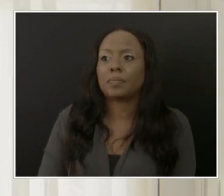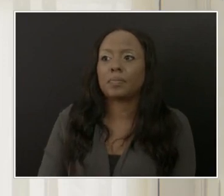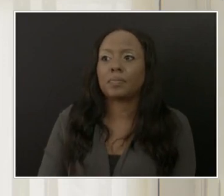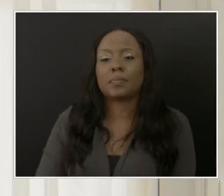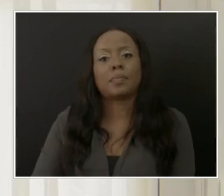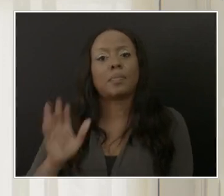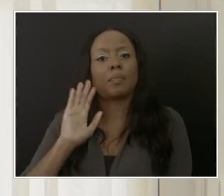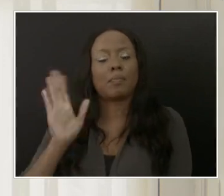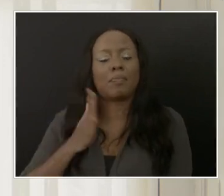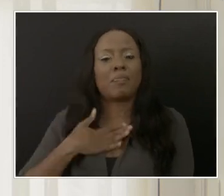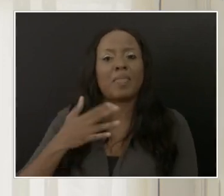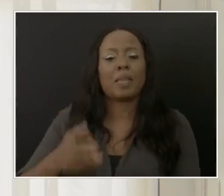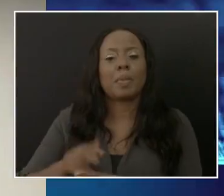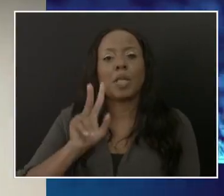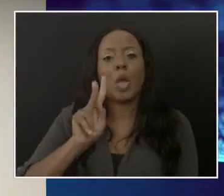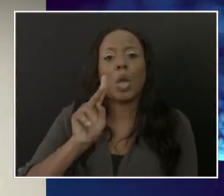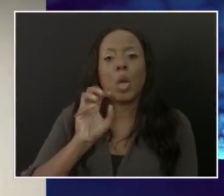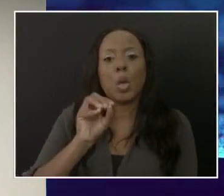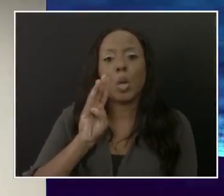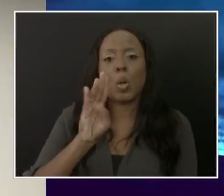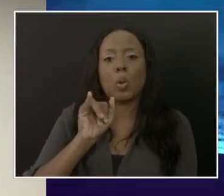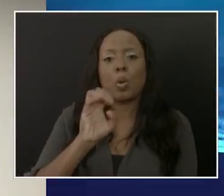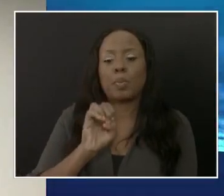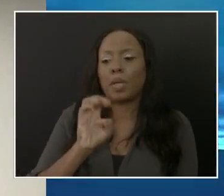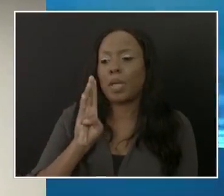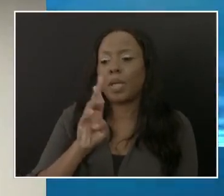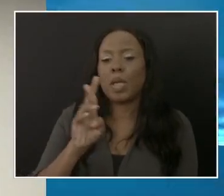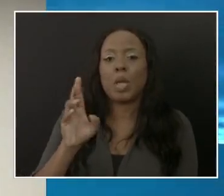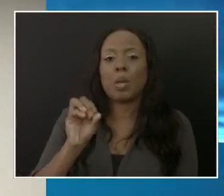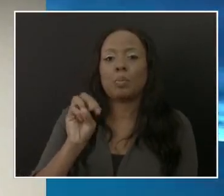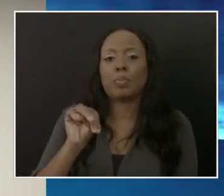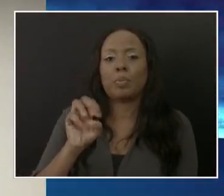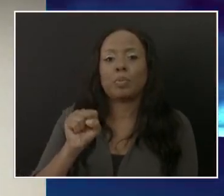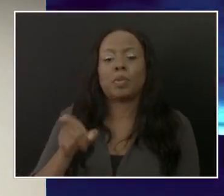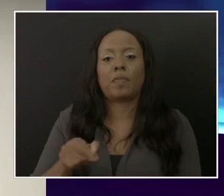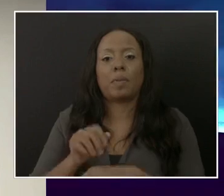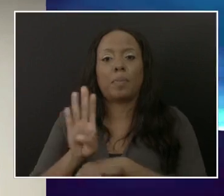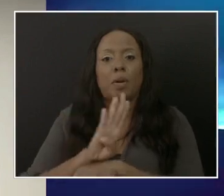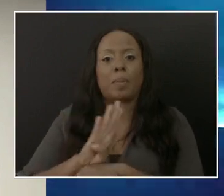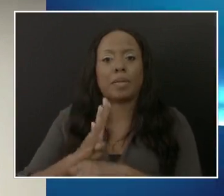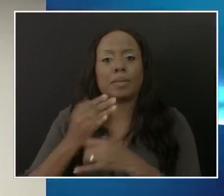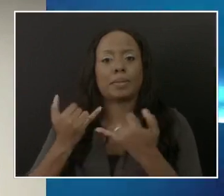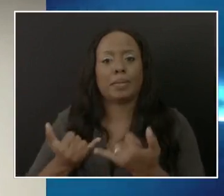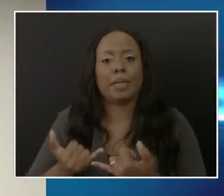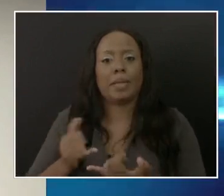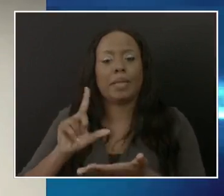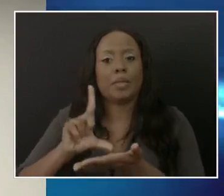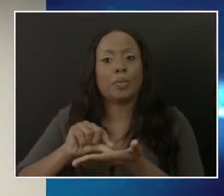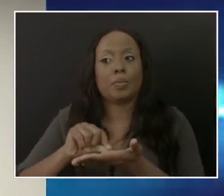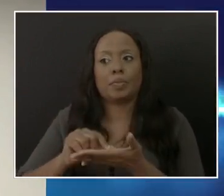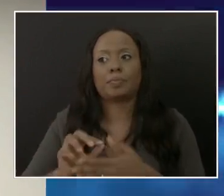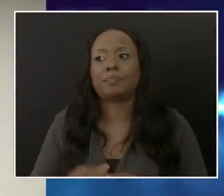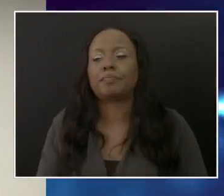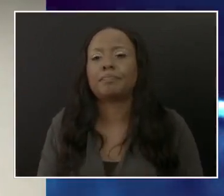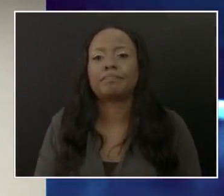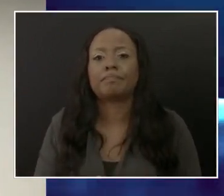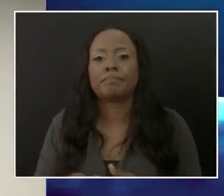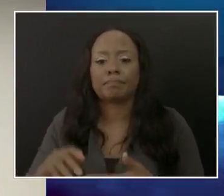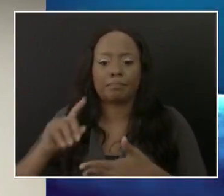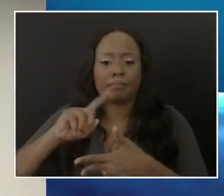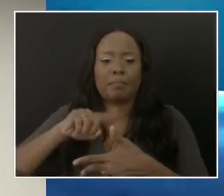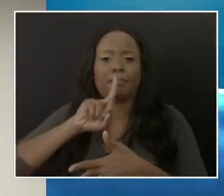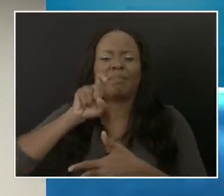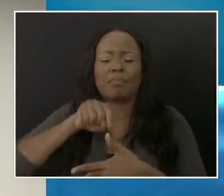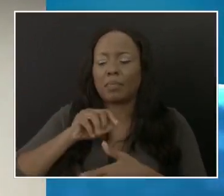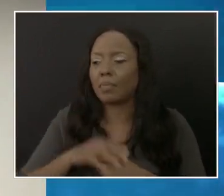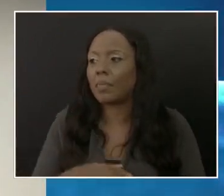Kobe Brooms from Barbados today. I have a question for the chief medical officer. We've seen that the number of tests, as Dr. Beckles would